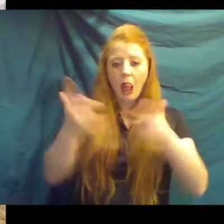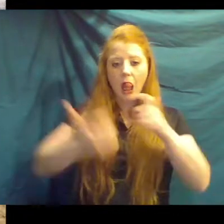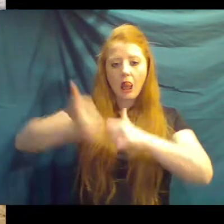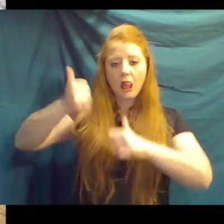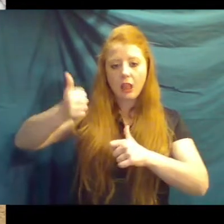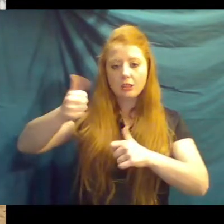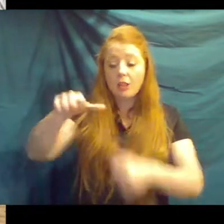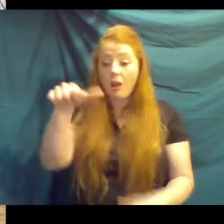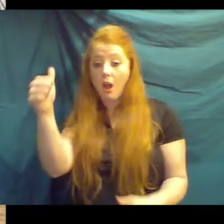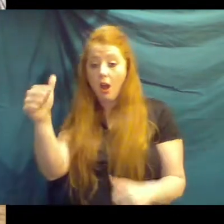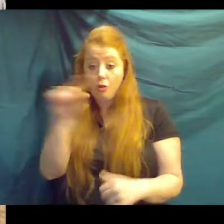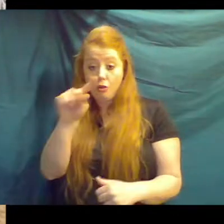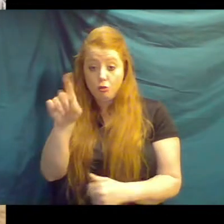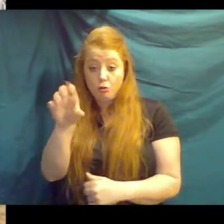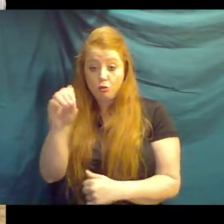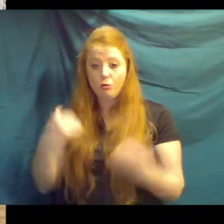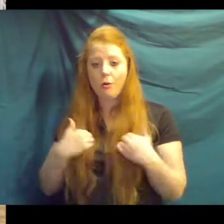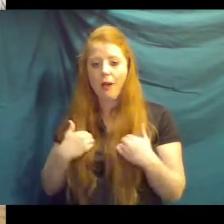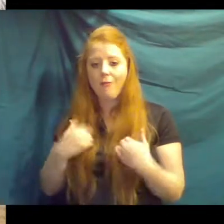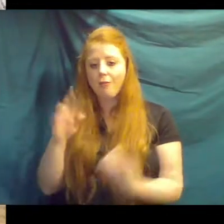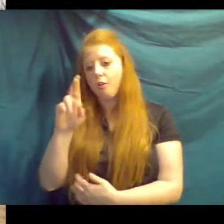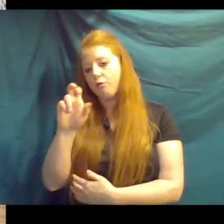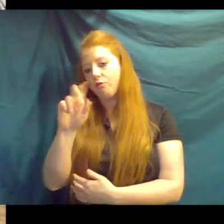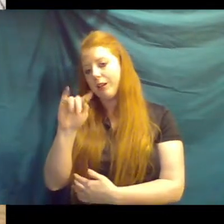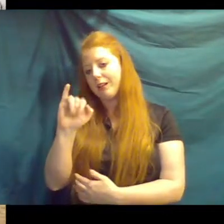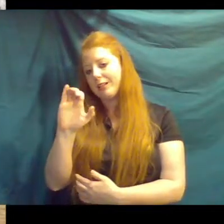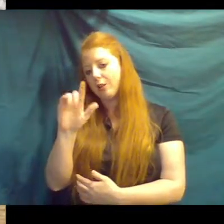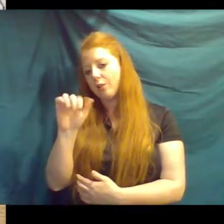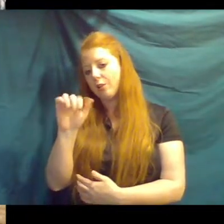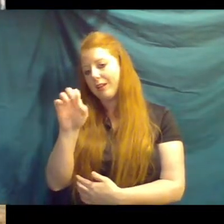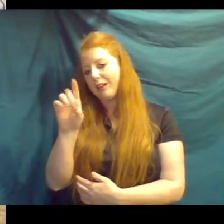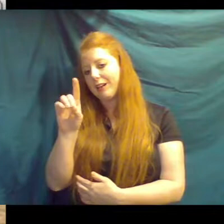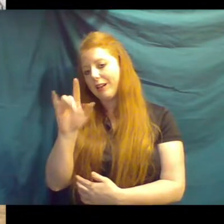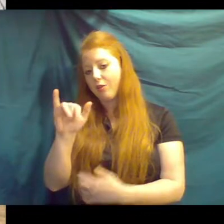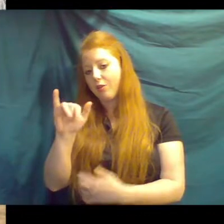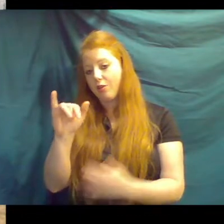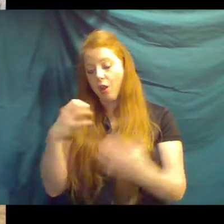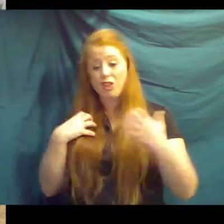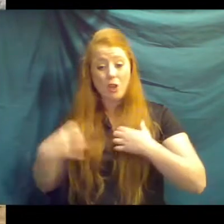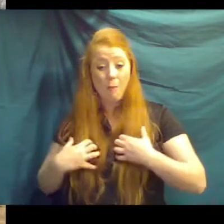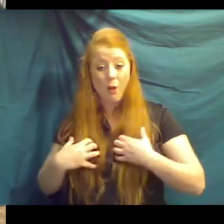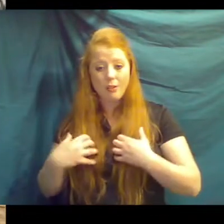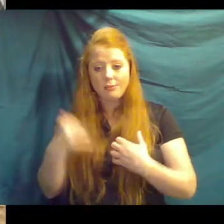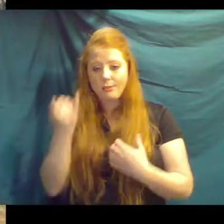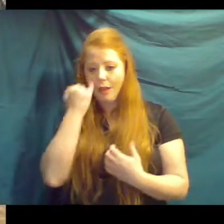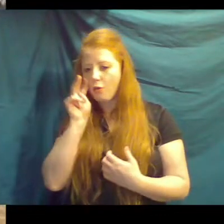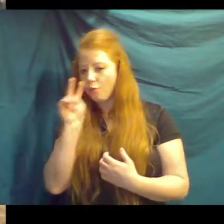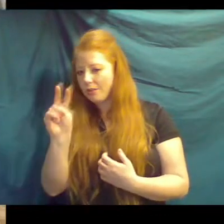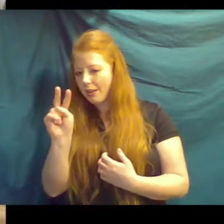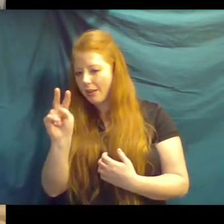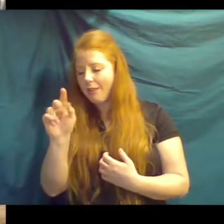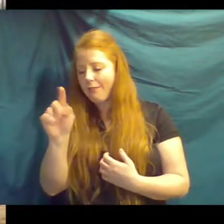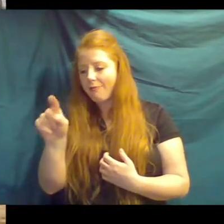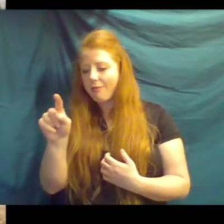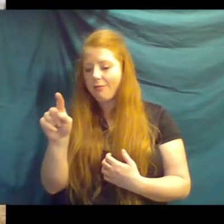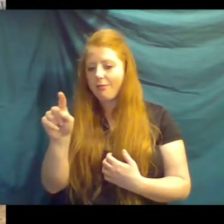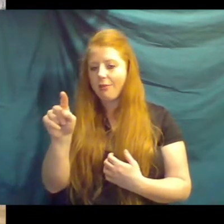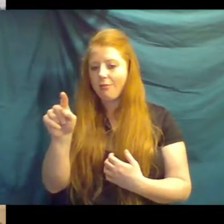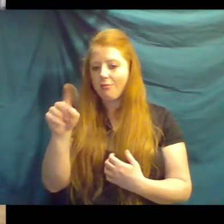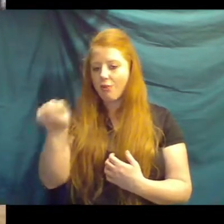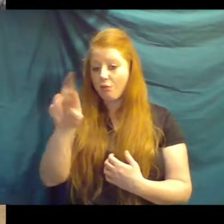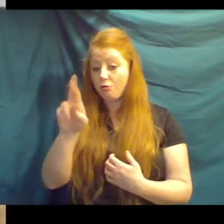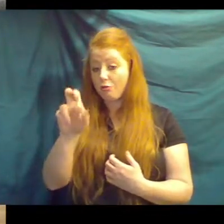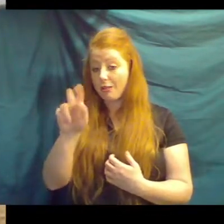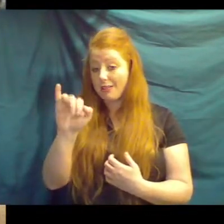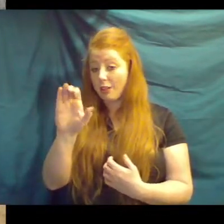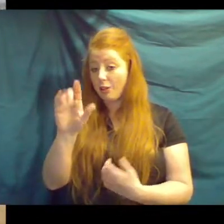zoos have what we call reticulated giraffe. Their spots look a lot different than the Maasai. If you've ever been to another zoo that have reticulated giraffe,